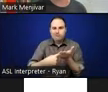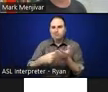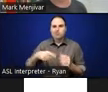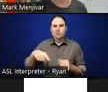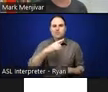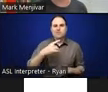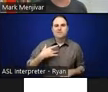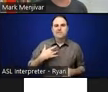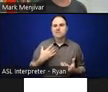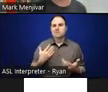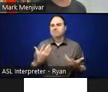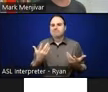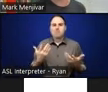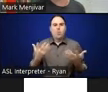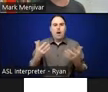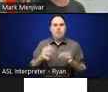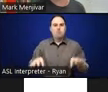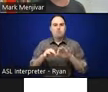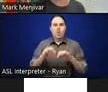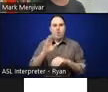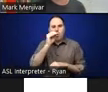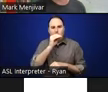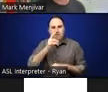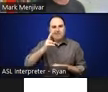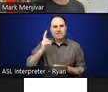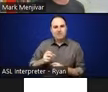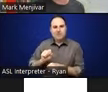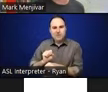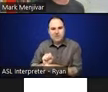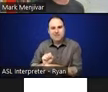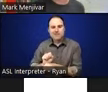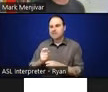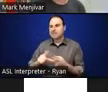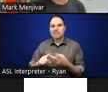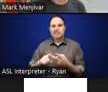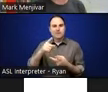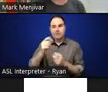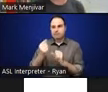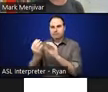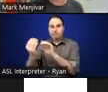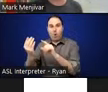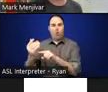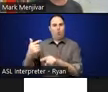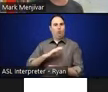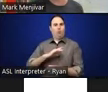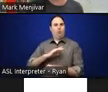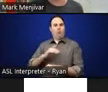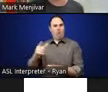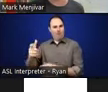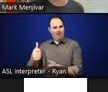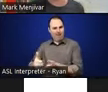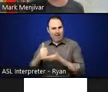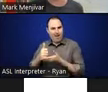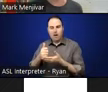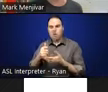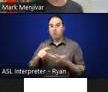inside of oral history work, where we've encountered meaningful things, and learn from each other, and hopefully walk away from today with a toolkit